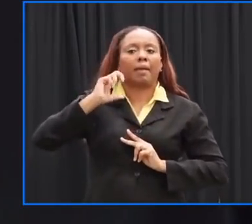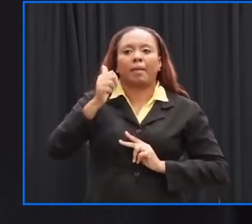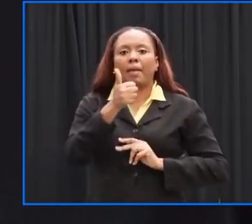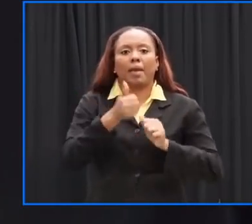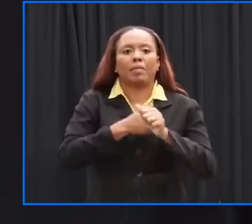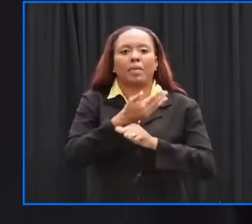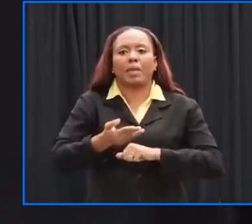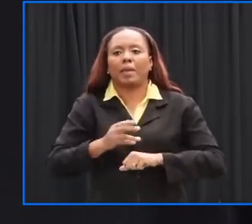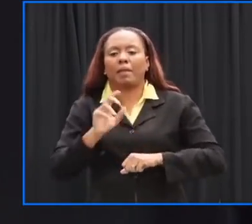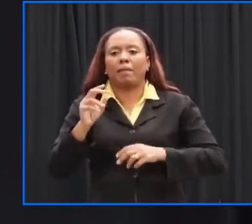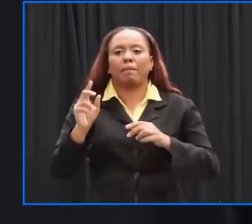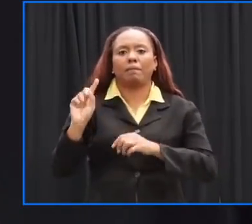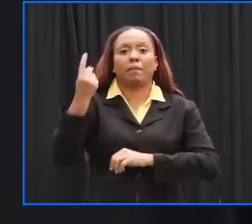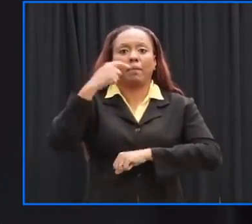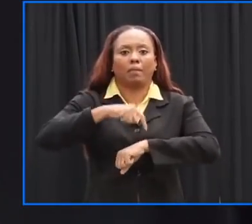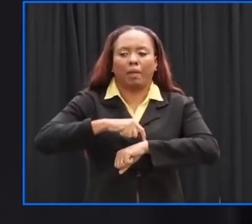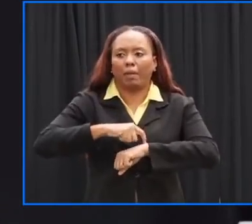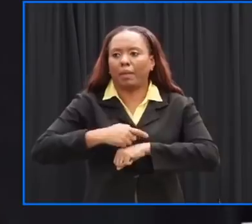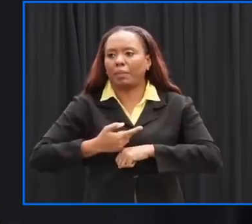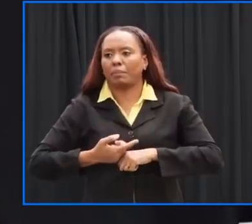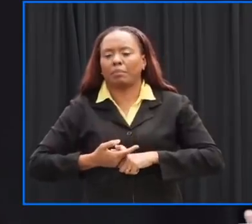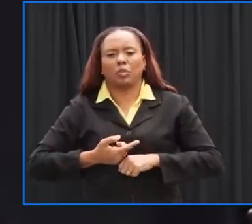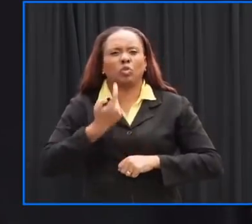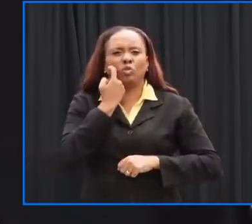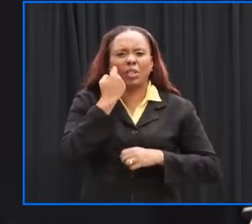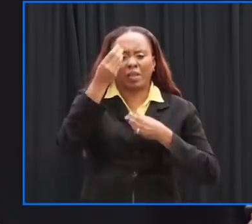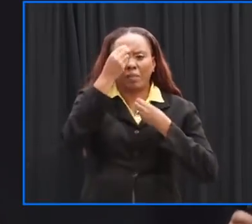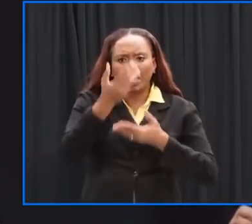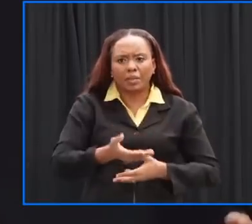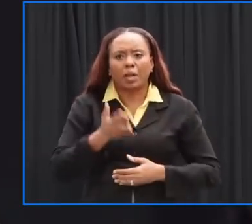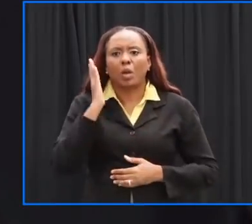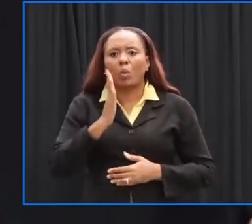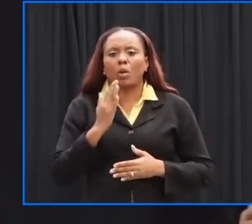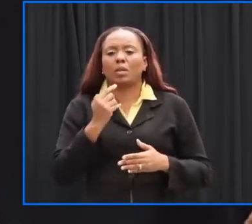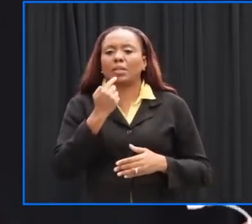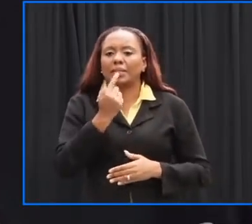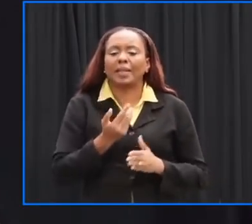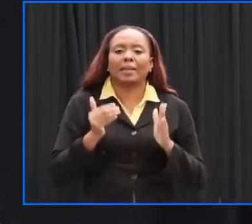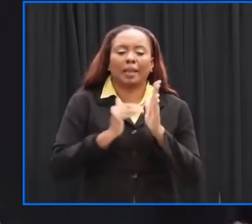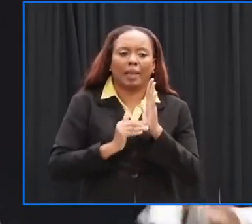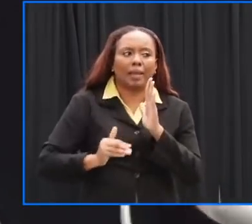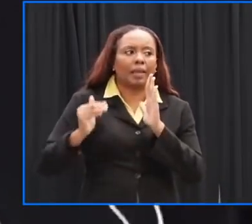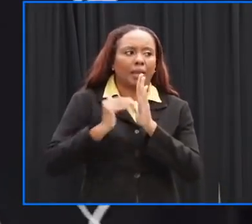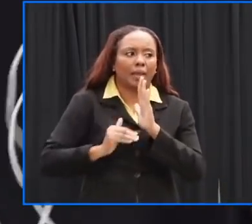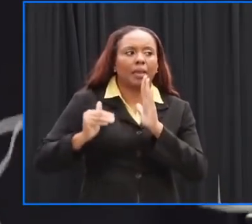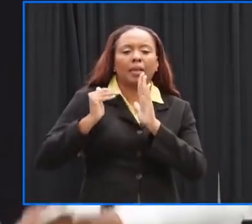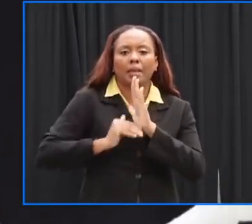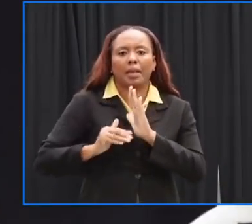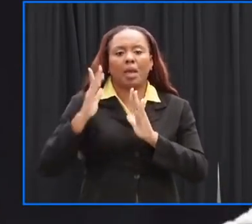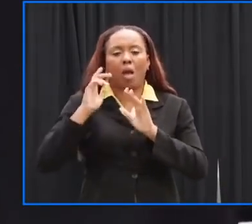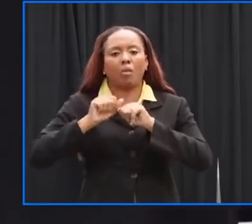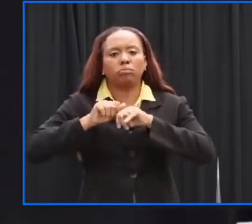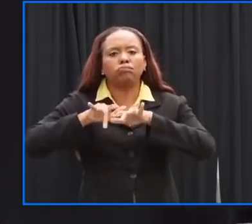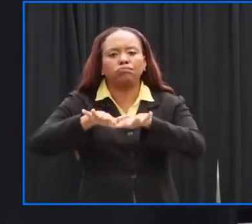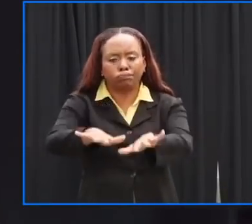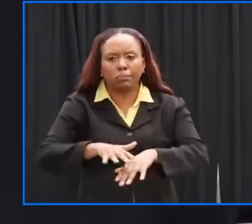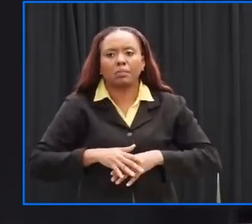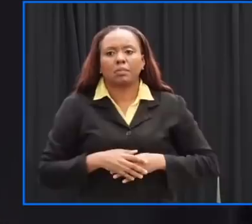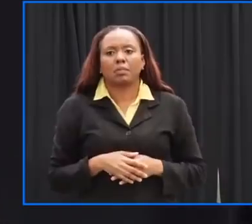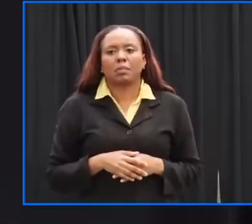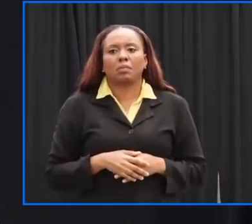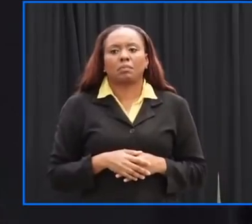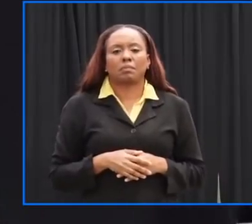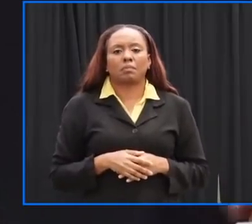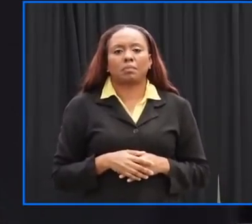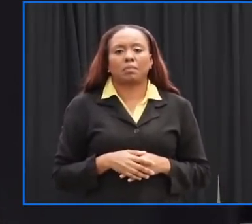either mr best or dr brewster have said but those need to be parceled out and will be by public affairs